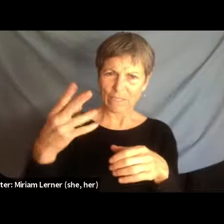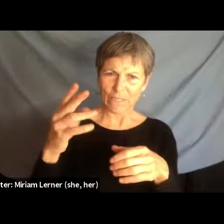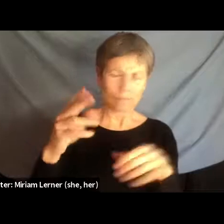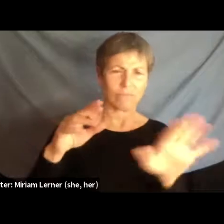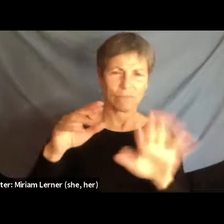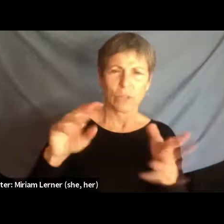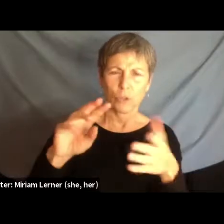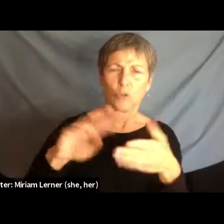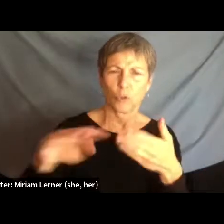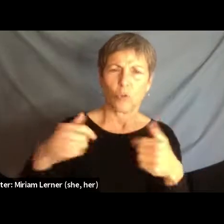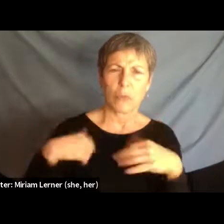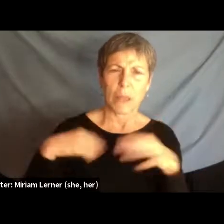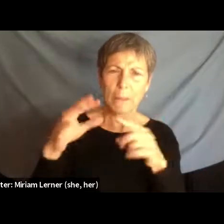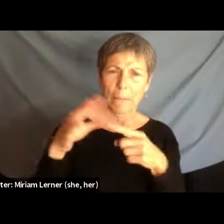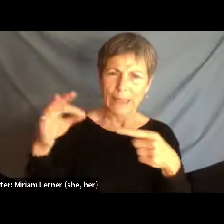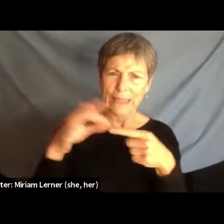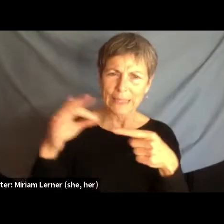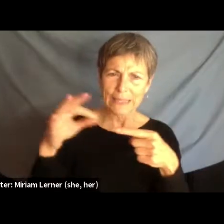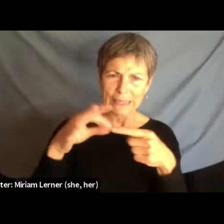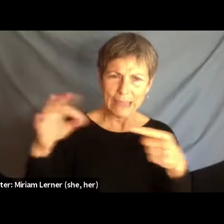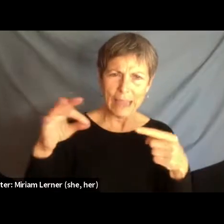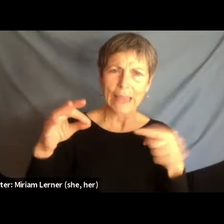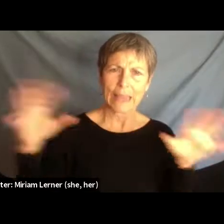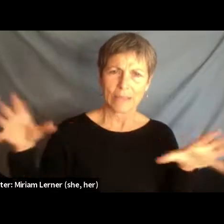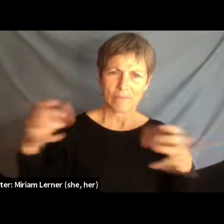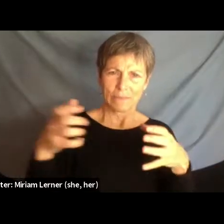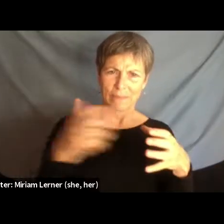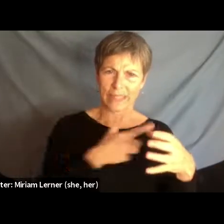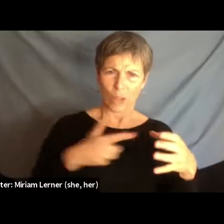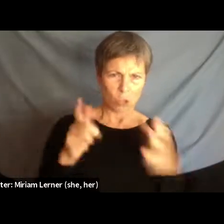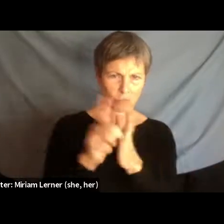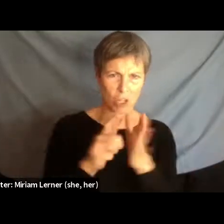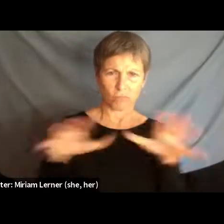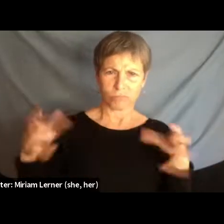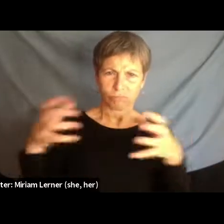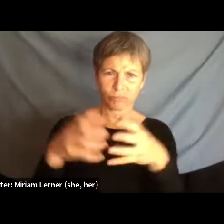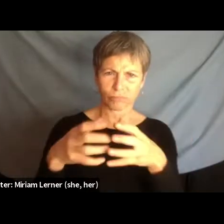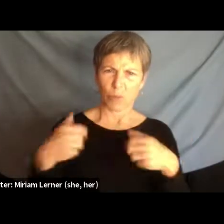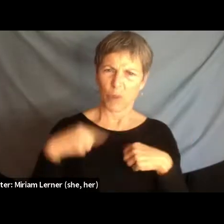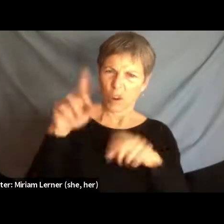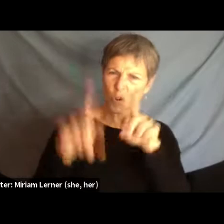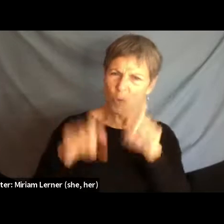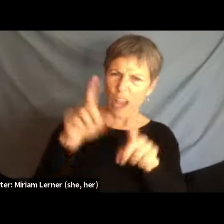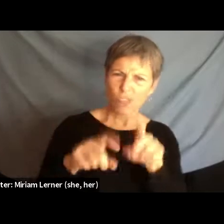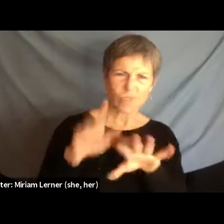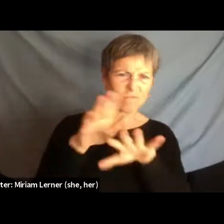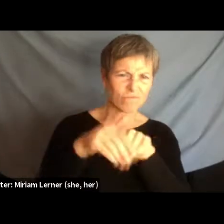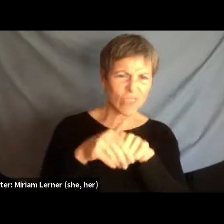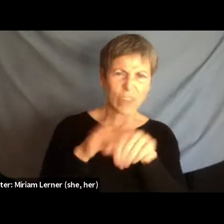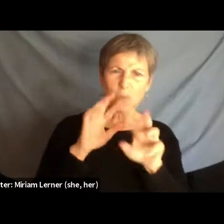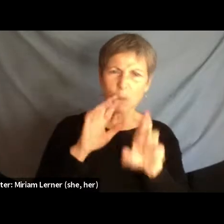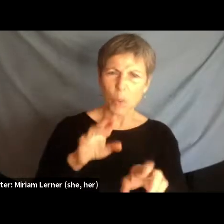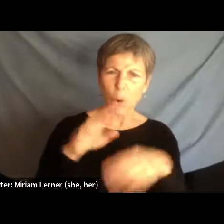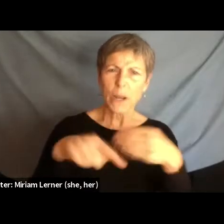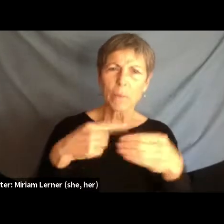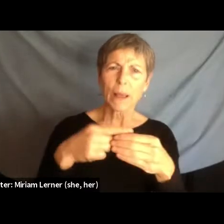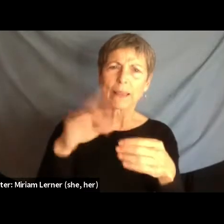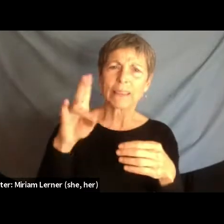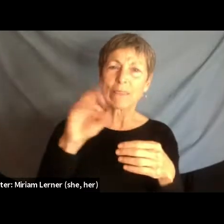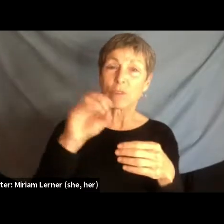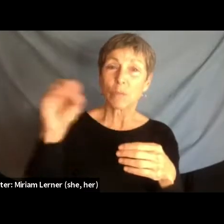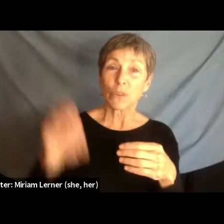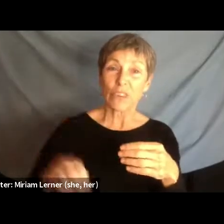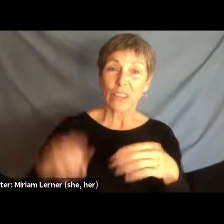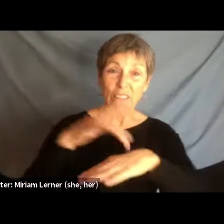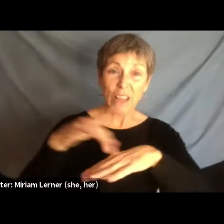Kashmir Assembly? We are intensively questioning the bogus and fake report of the 70% availability of